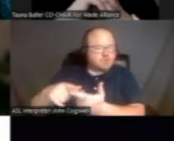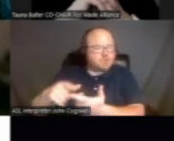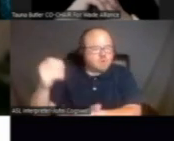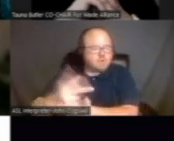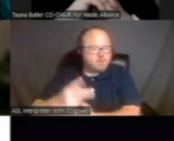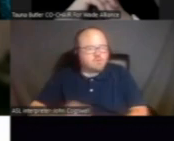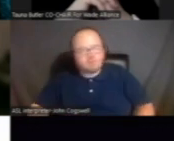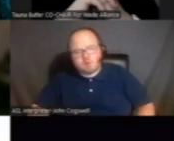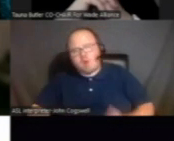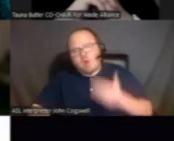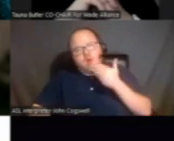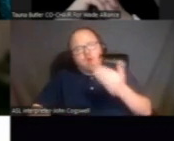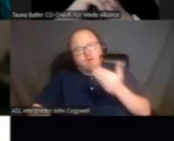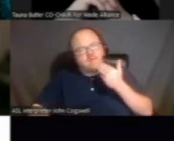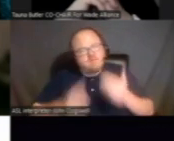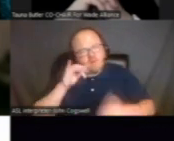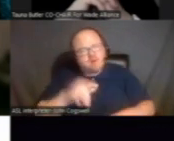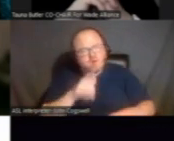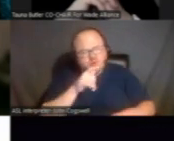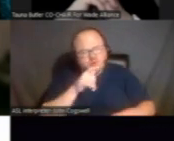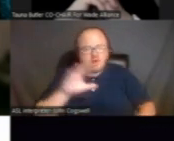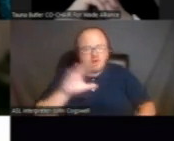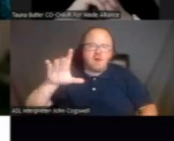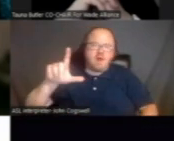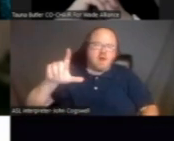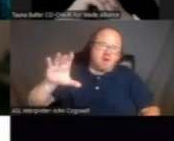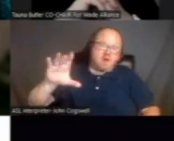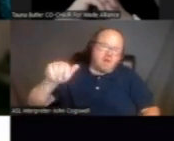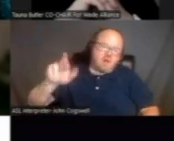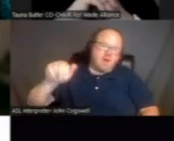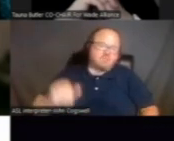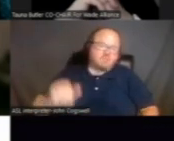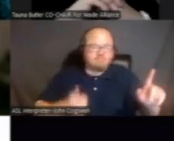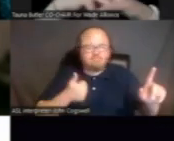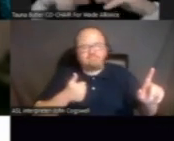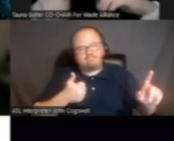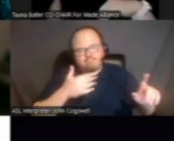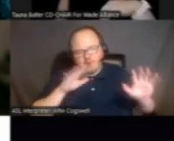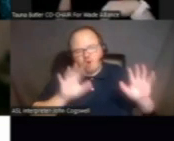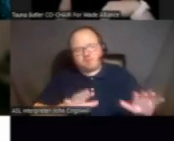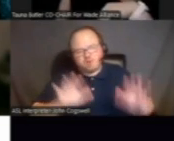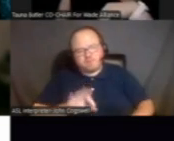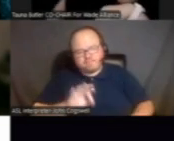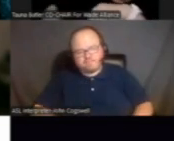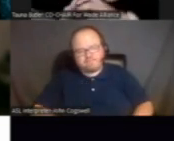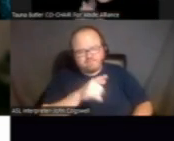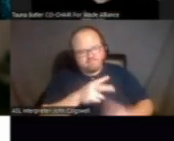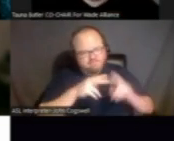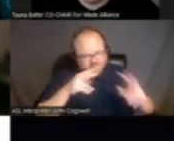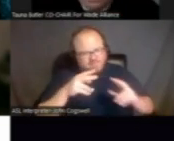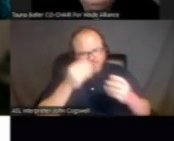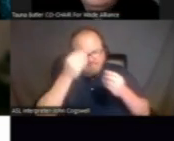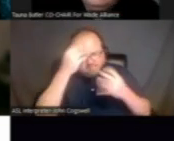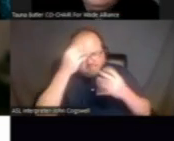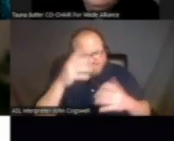was that, by the way? Thank you so much for being on top of that. Oh, Clara. Awesome. Okay. You are detail-oriented.